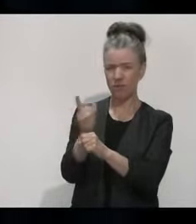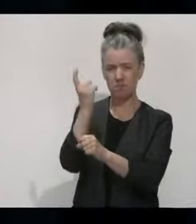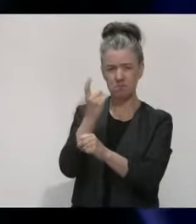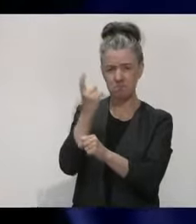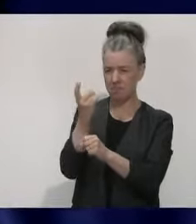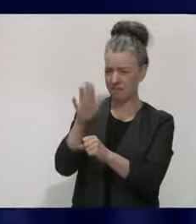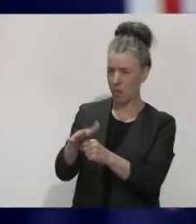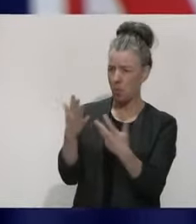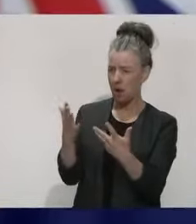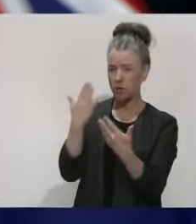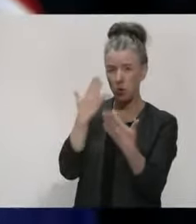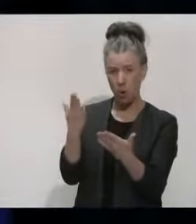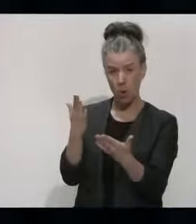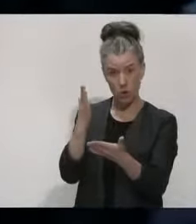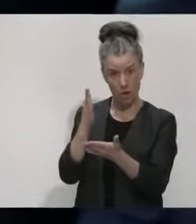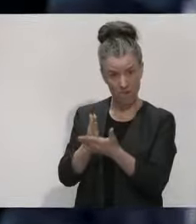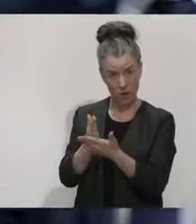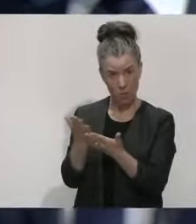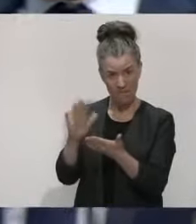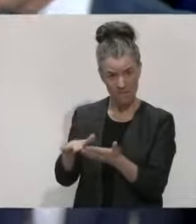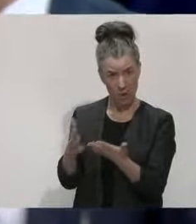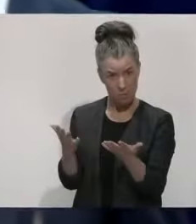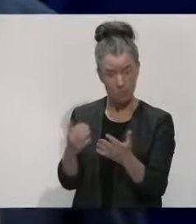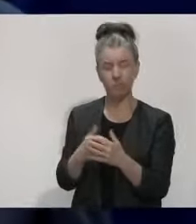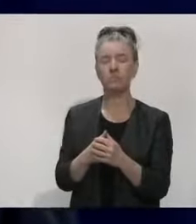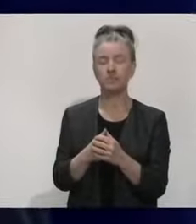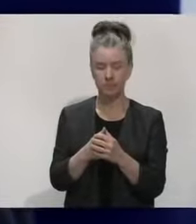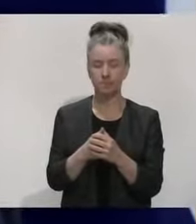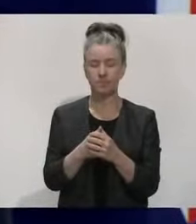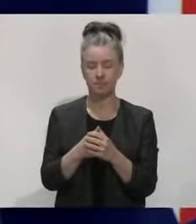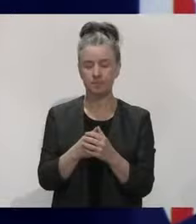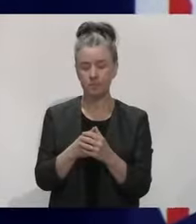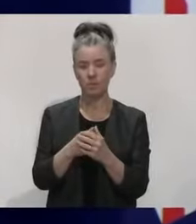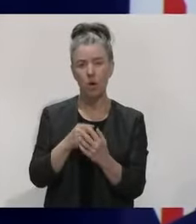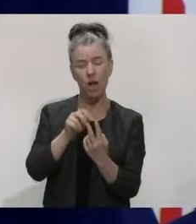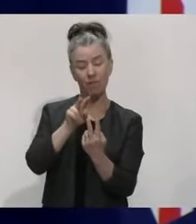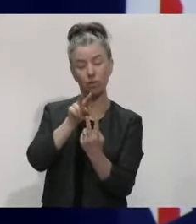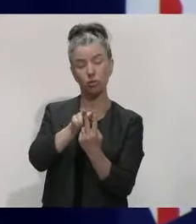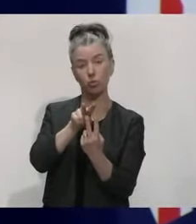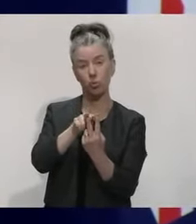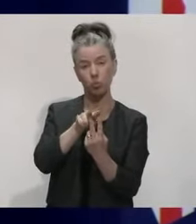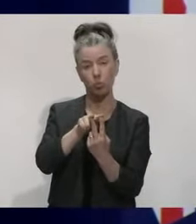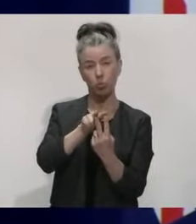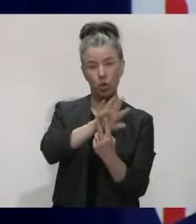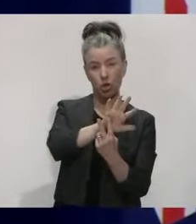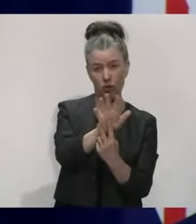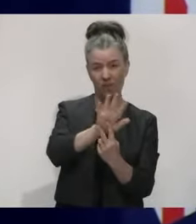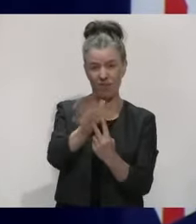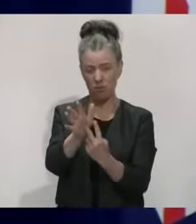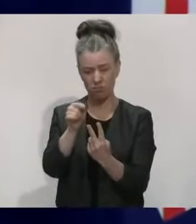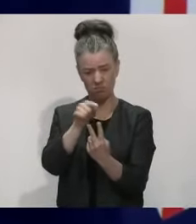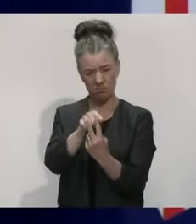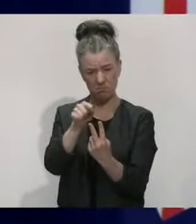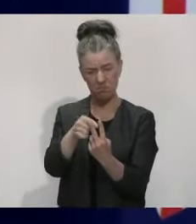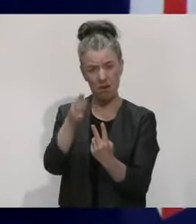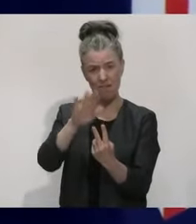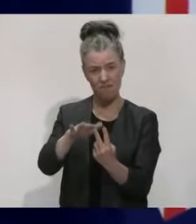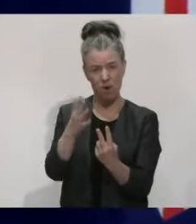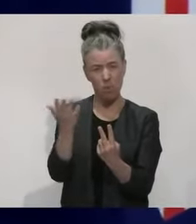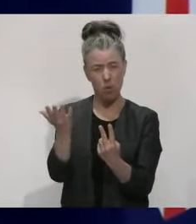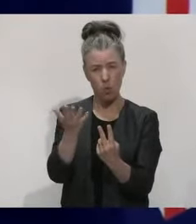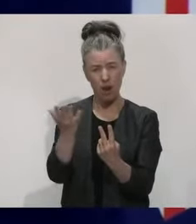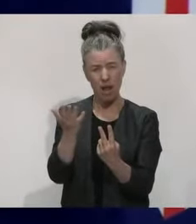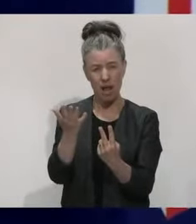been able to identify that? My understanding is yes. So the only two cases now where we haven't been able to find